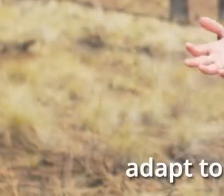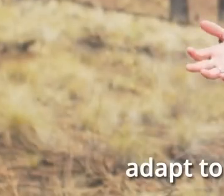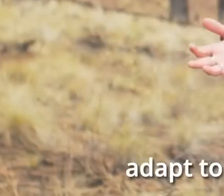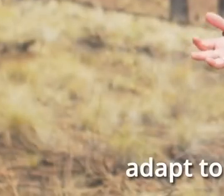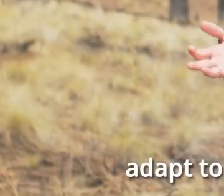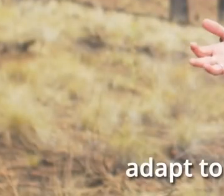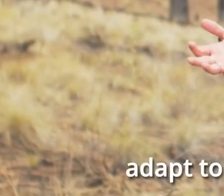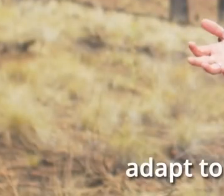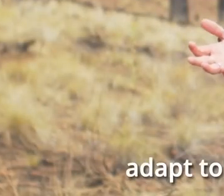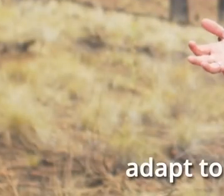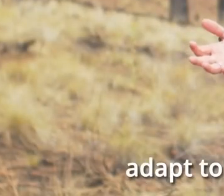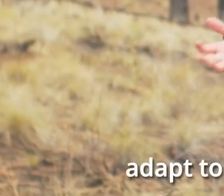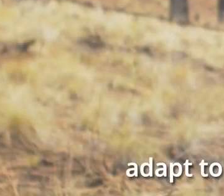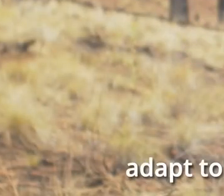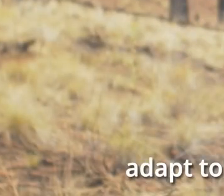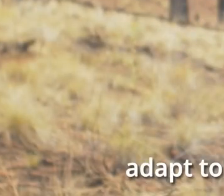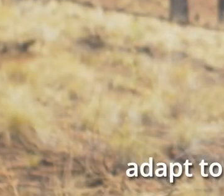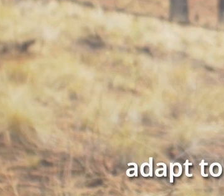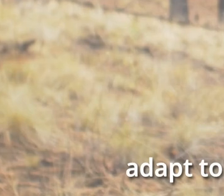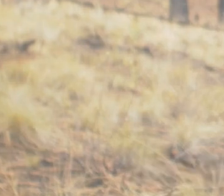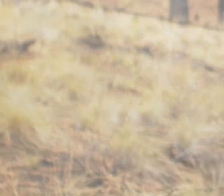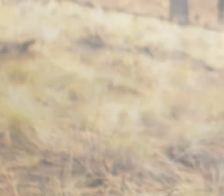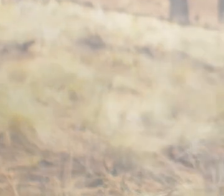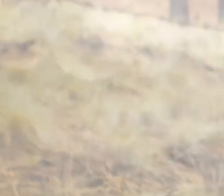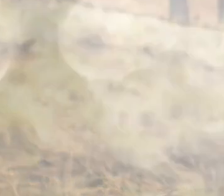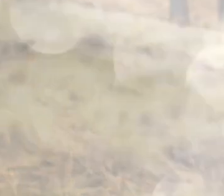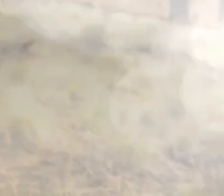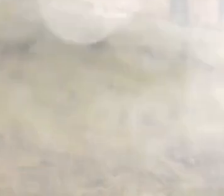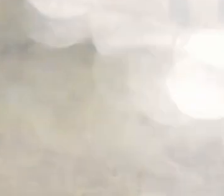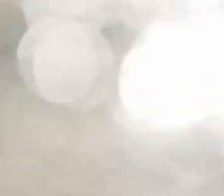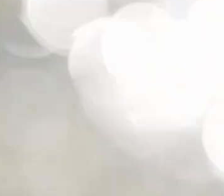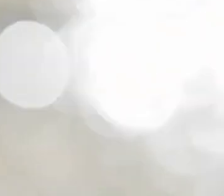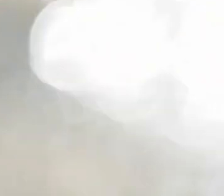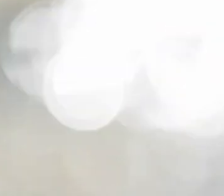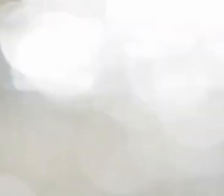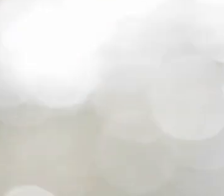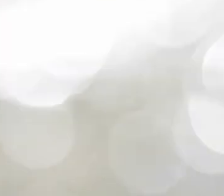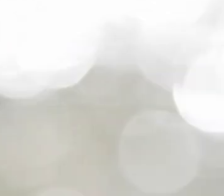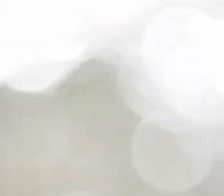can adapt to our changing climate now and far into the future.